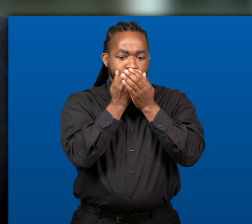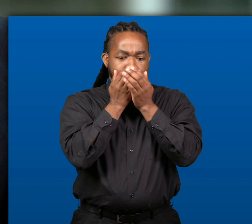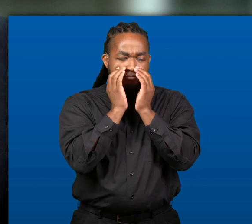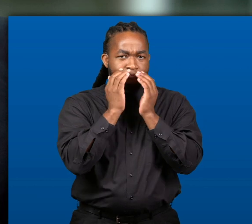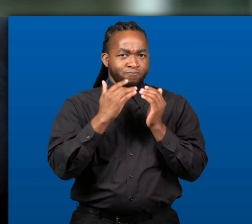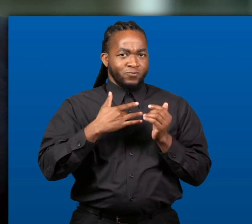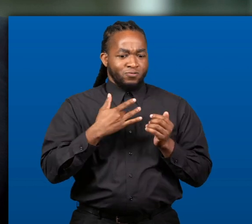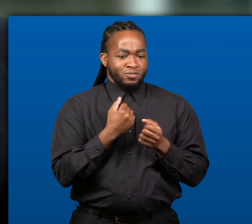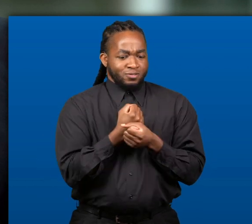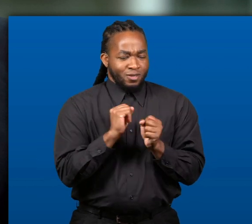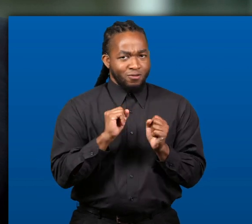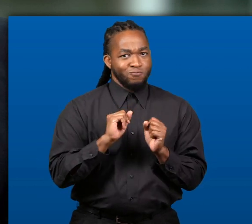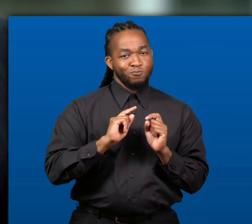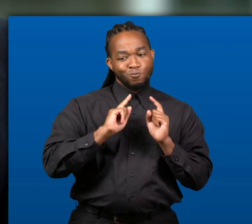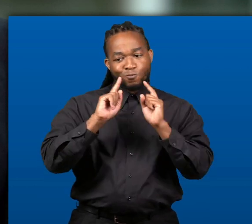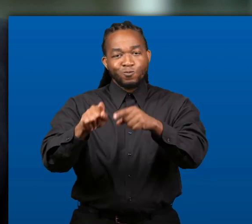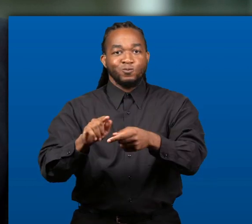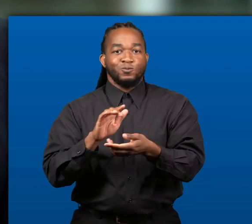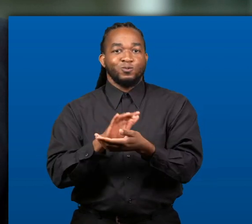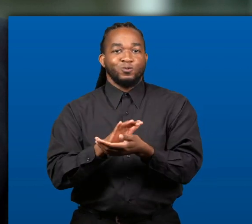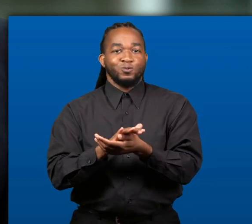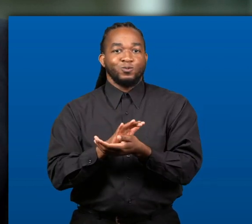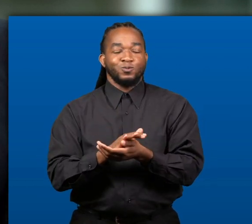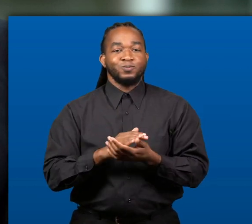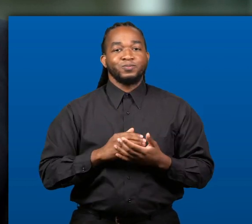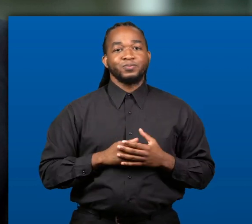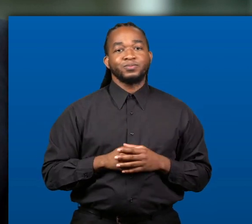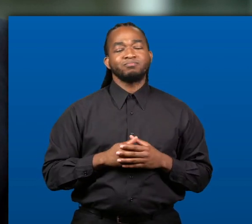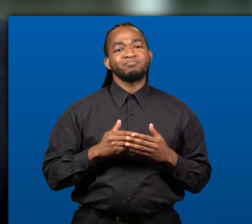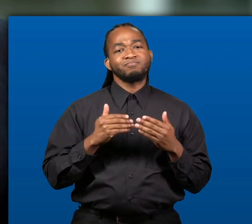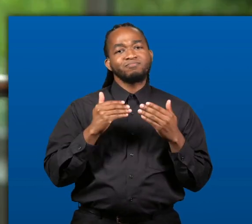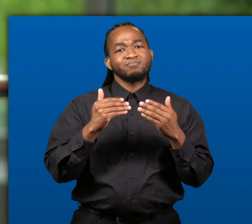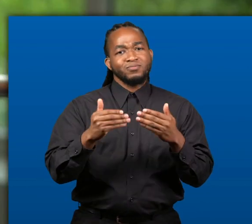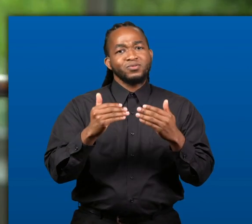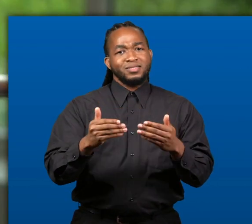I wear a mask because I want to feel safe sending my kids back to school.